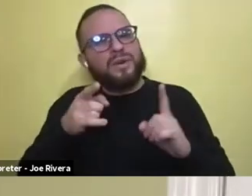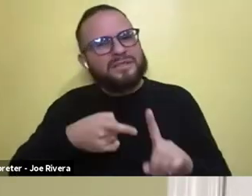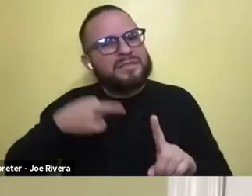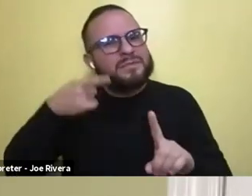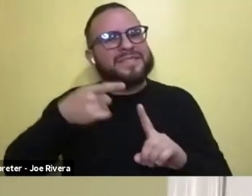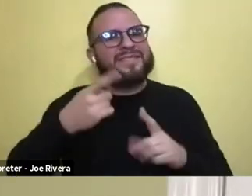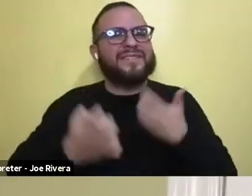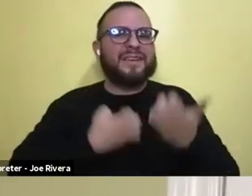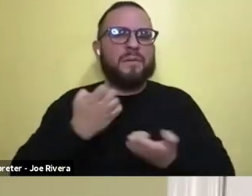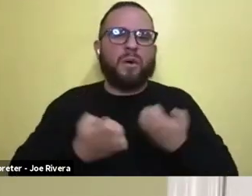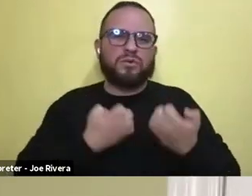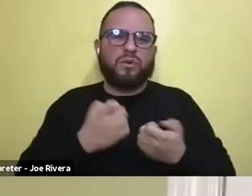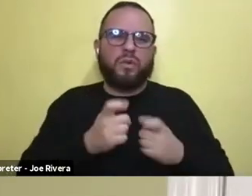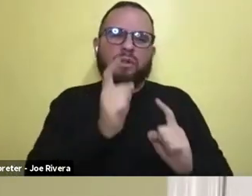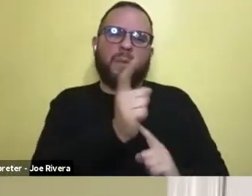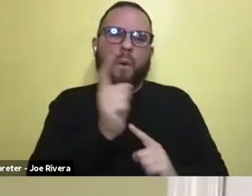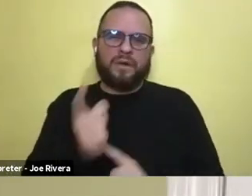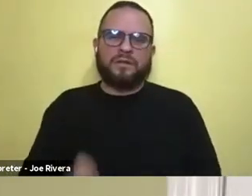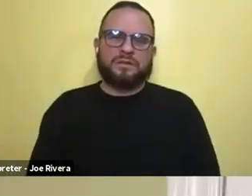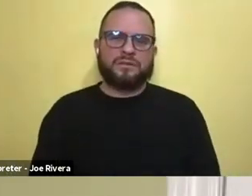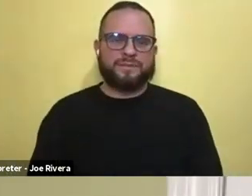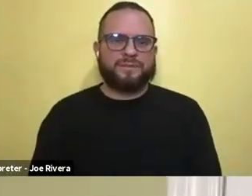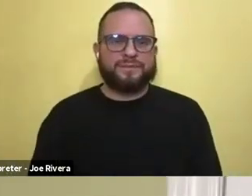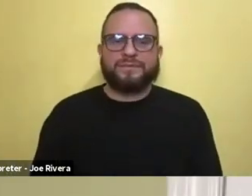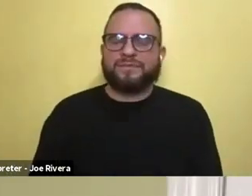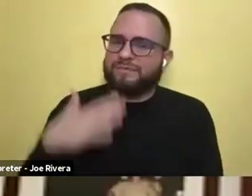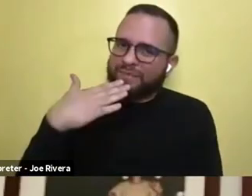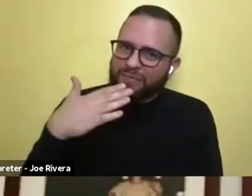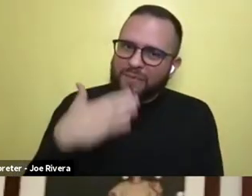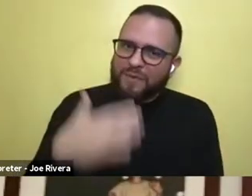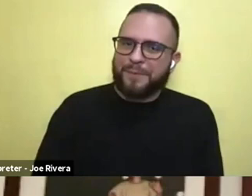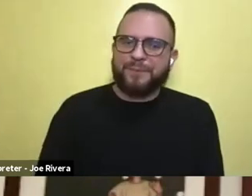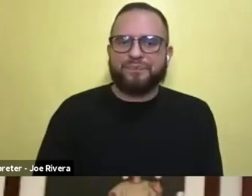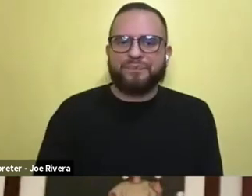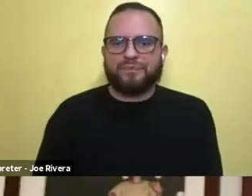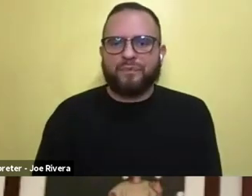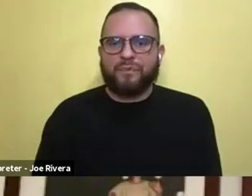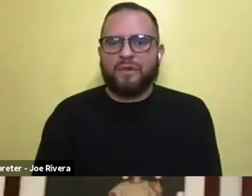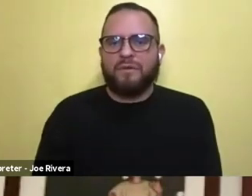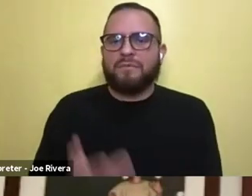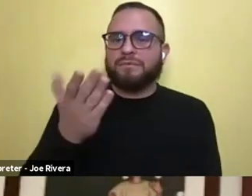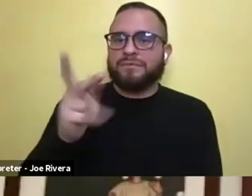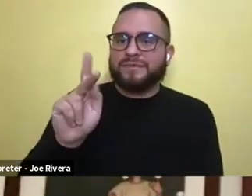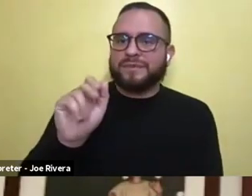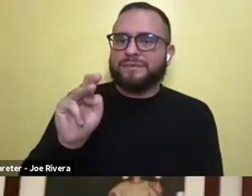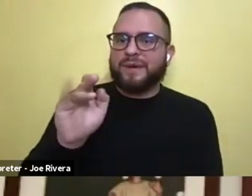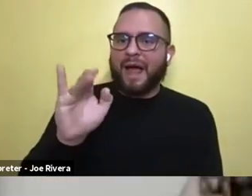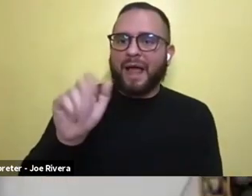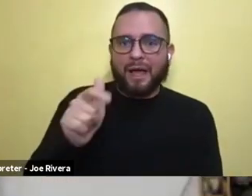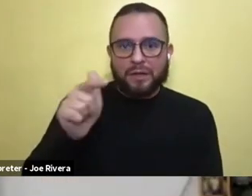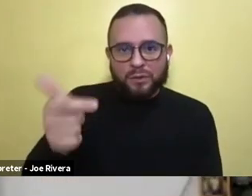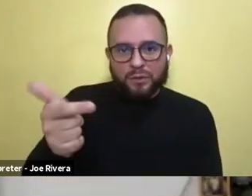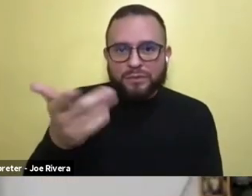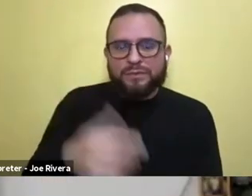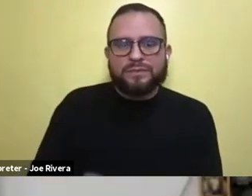emotional moments. Thank you. Um, Kamaya, what about you? Yeah, I mean, not to sound repetitive, but